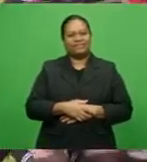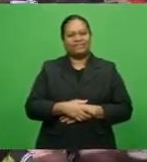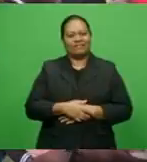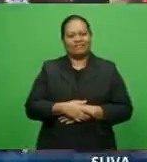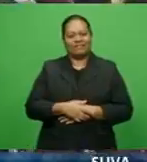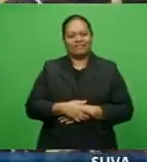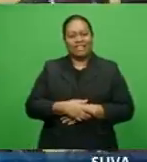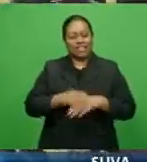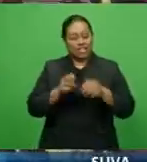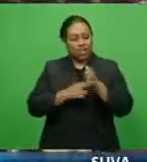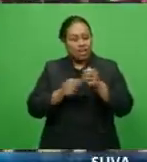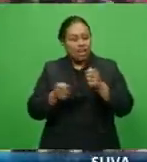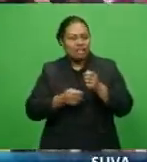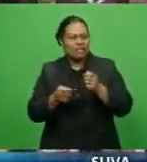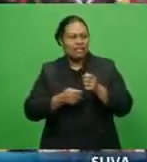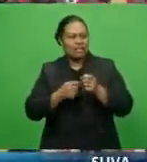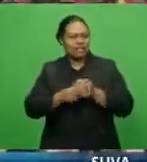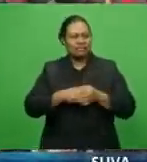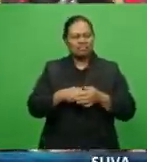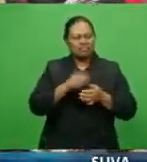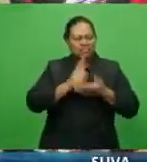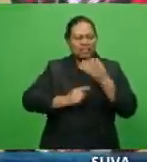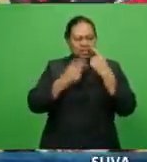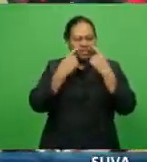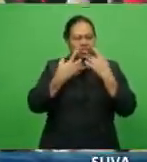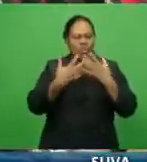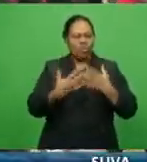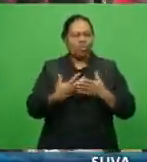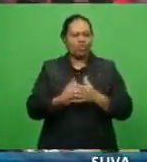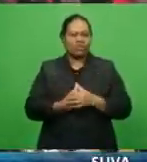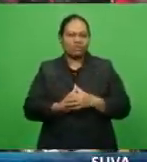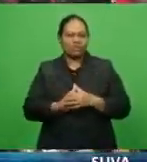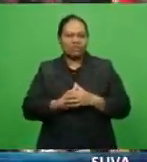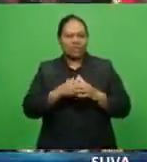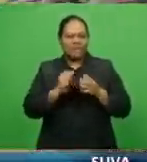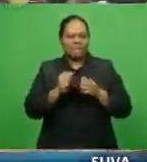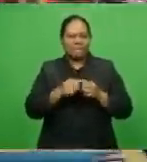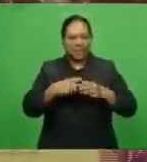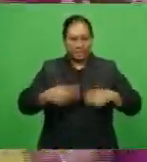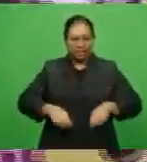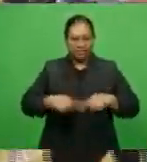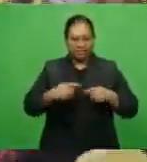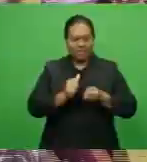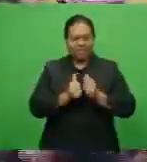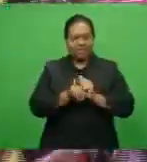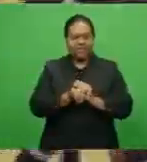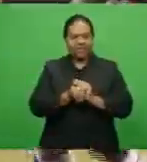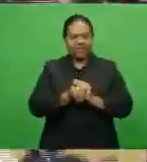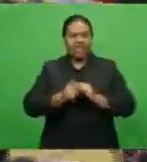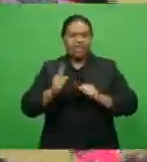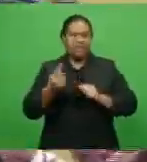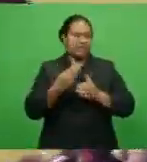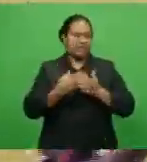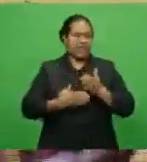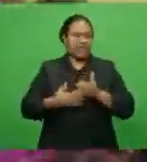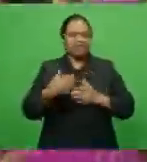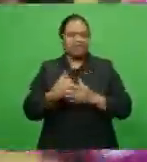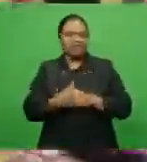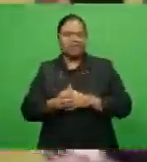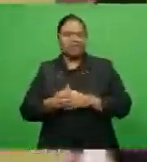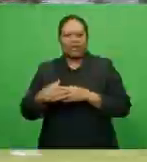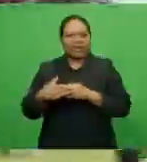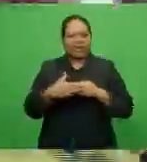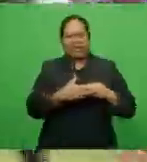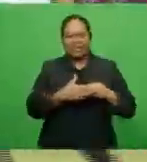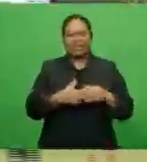Naita Asiri was ruthless both in defense and attack throughout the match. The host dominated the first half with a 15-6 lead.